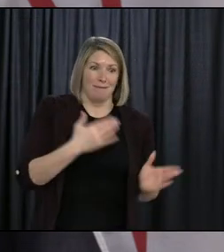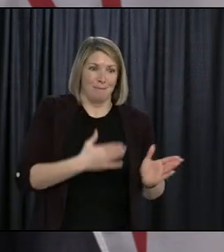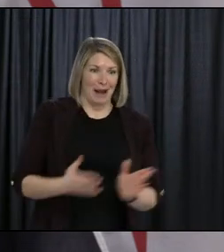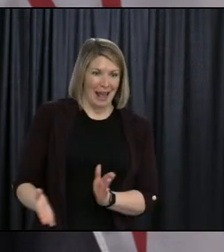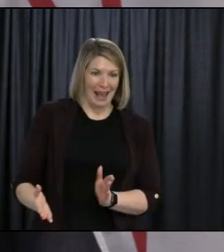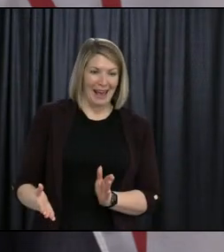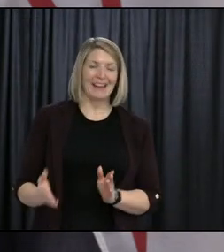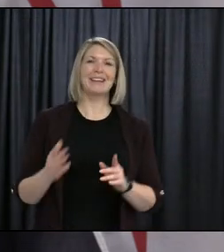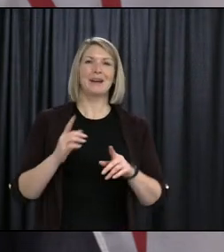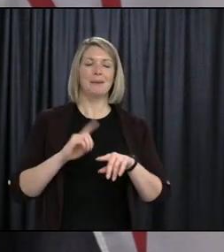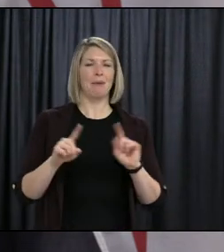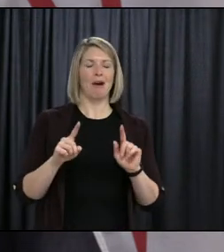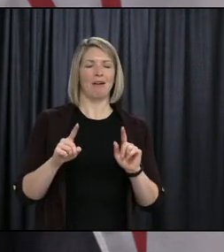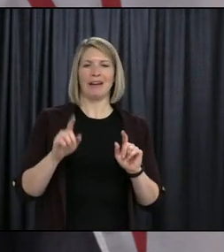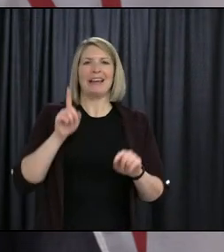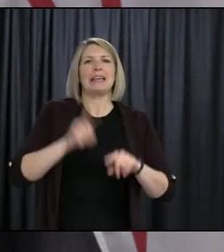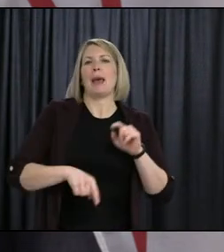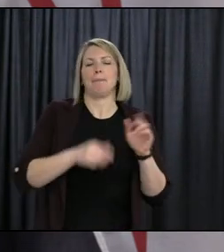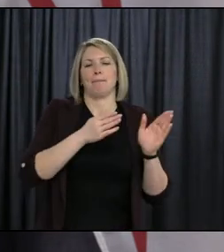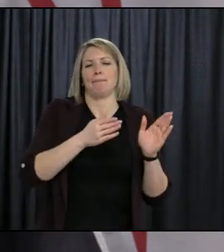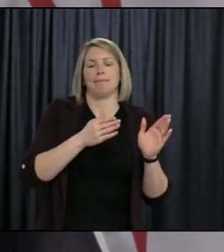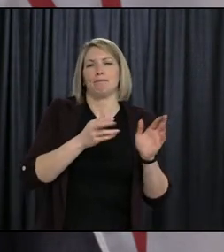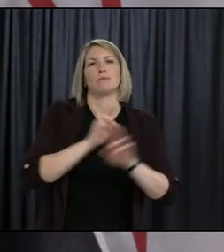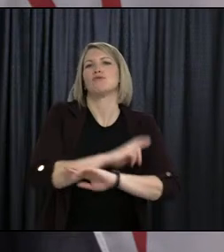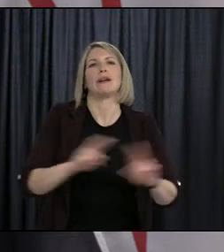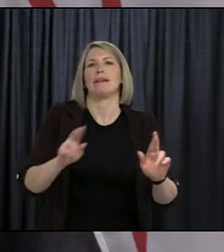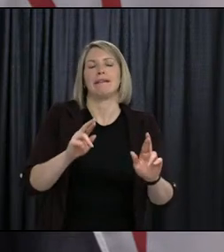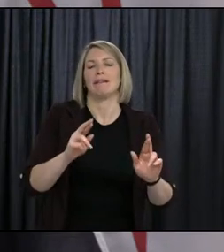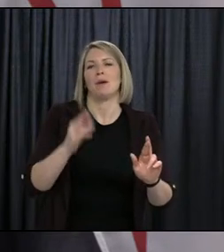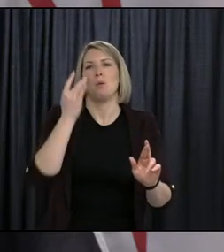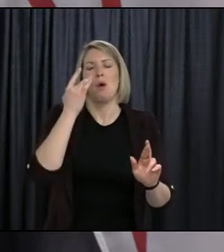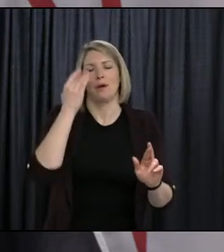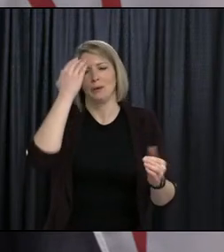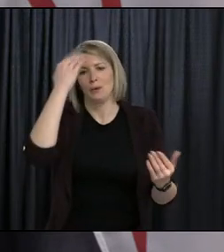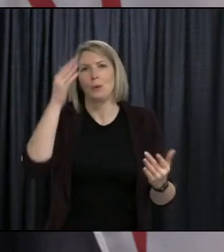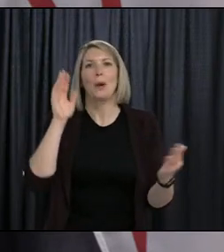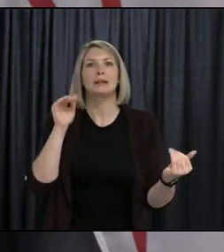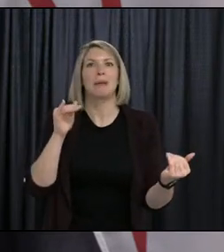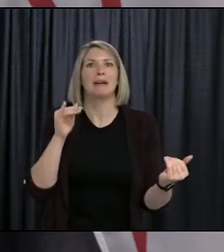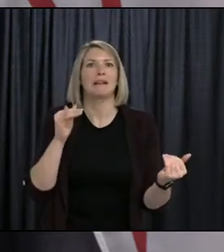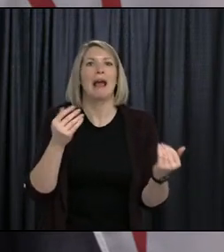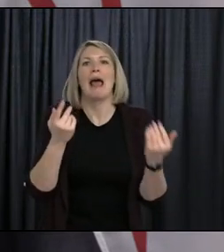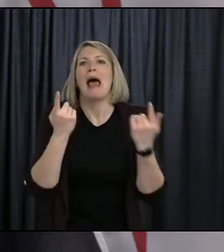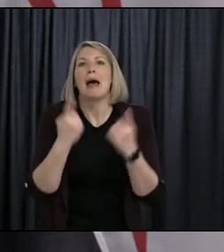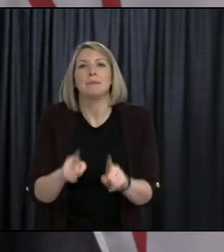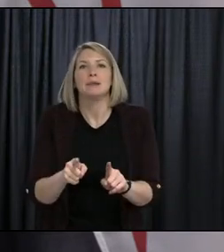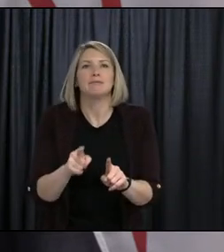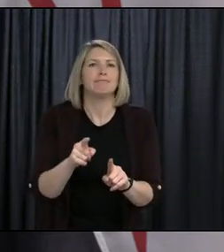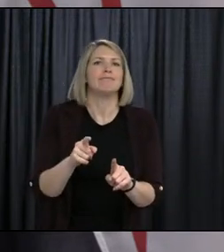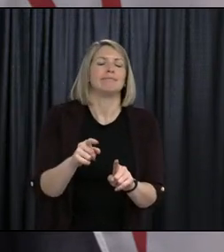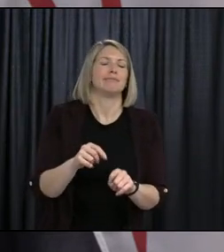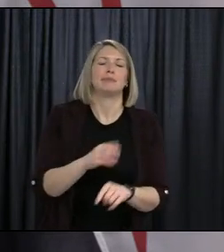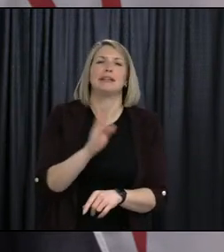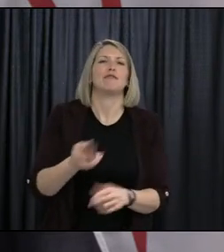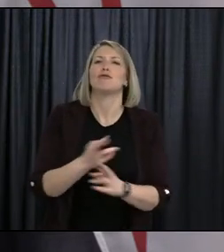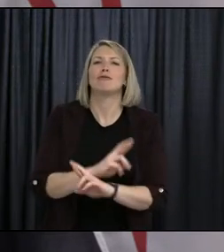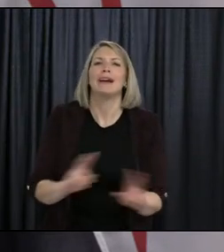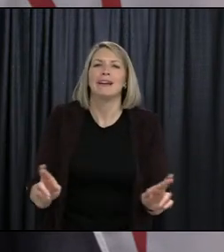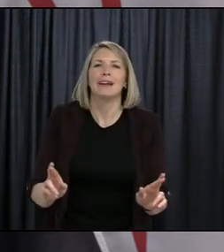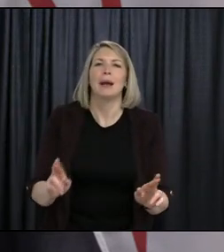elements, the human element that introduces itself in these situations. And assessment continues, but